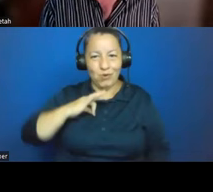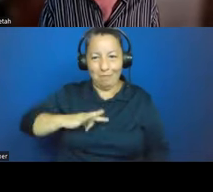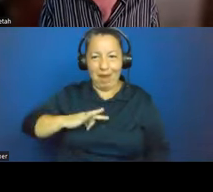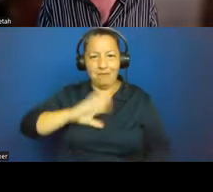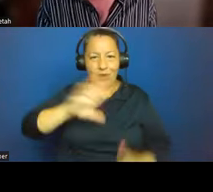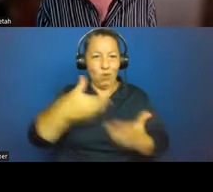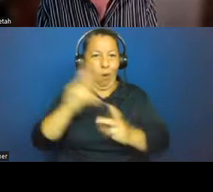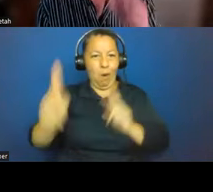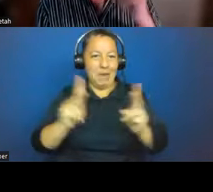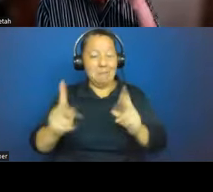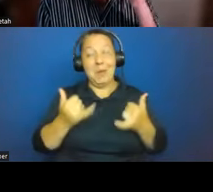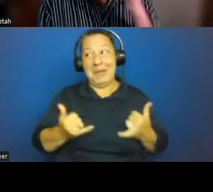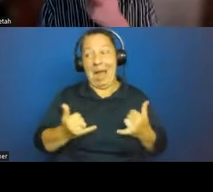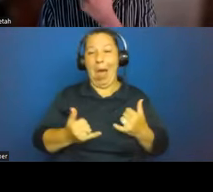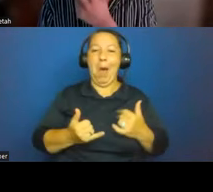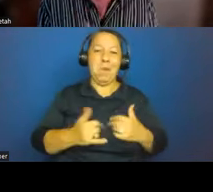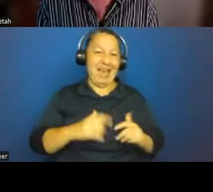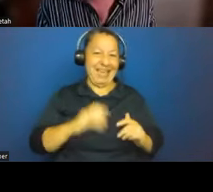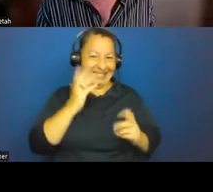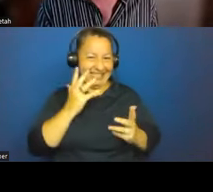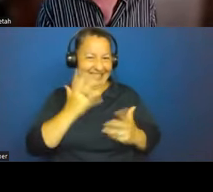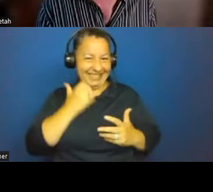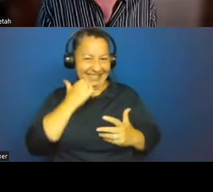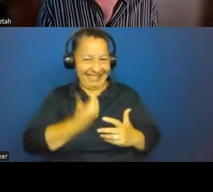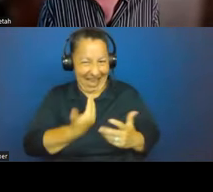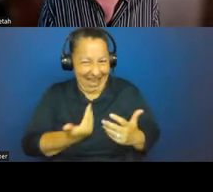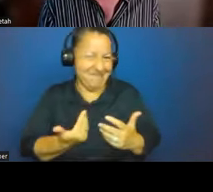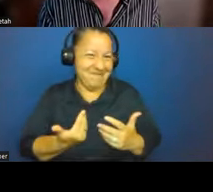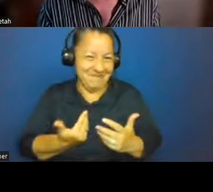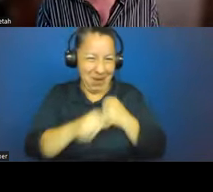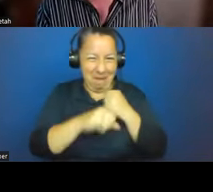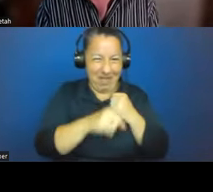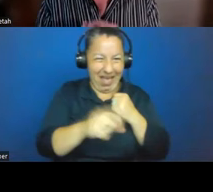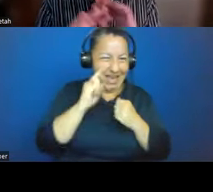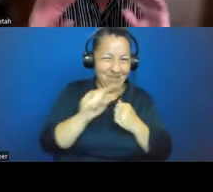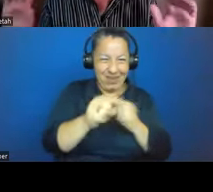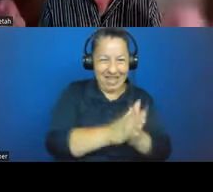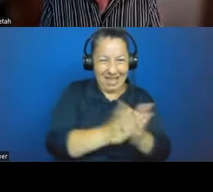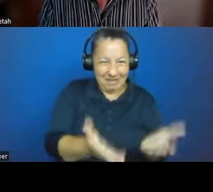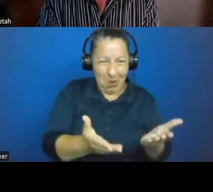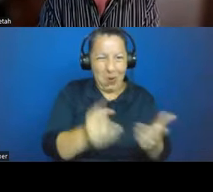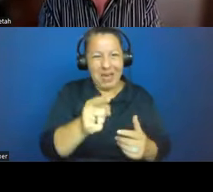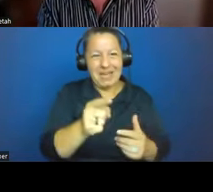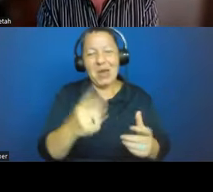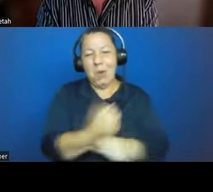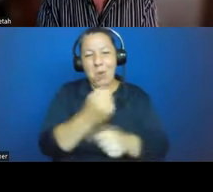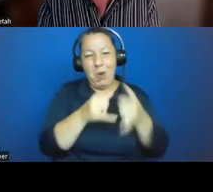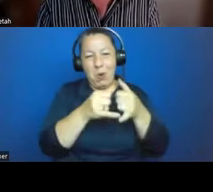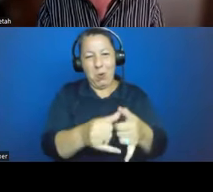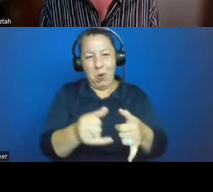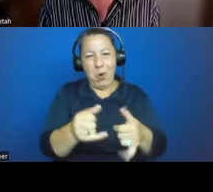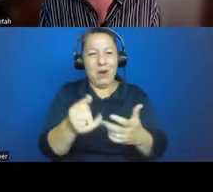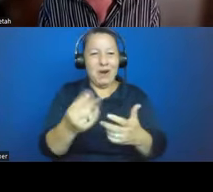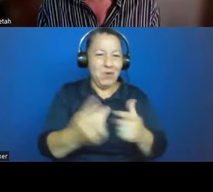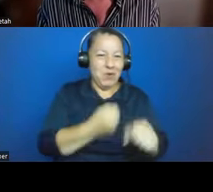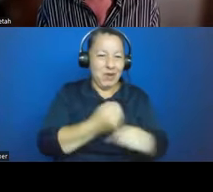plug for a book that won the SAA Book Award a couple of a few years ago. And there's many, many acknowledgments. Lots of